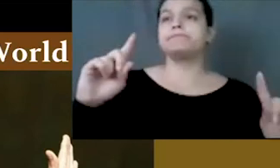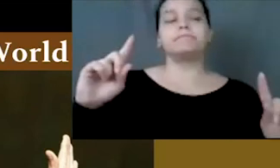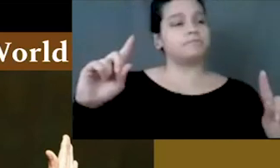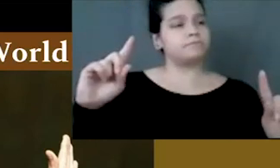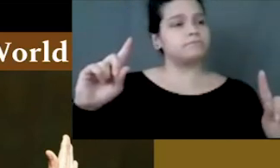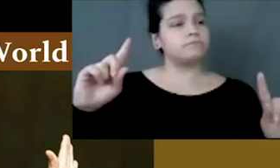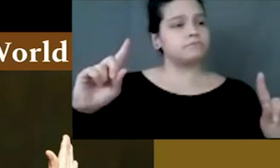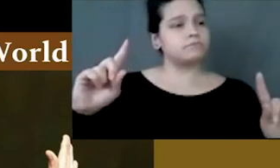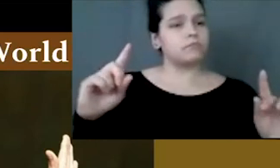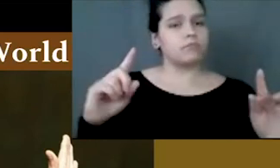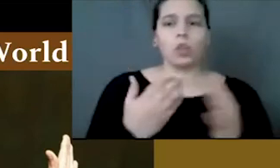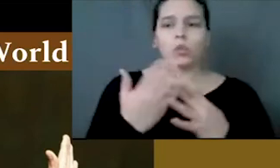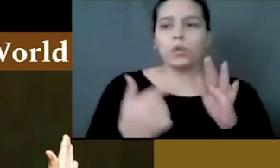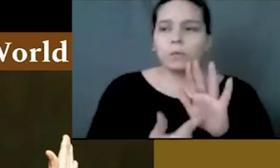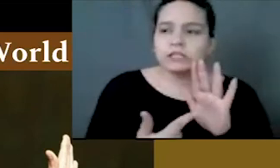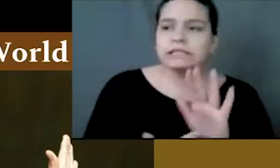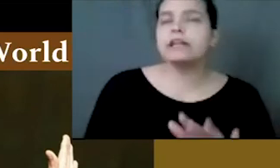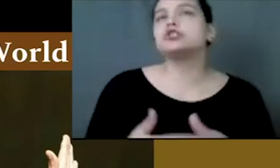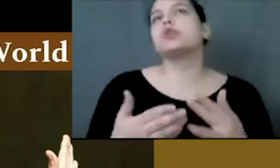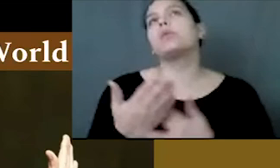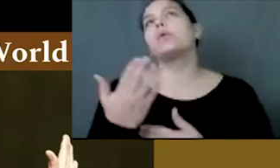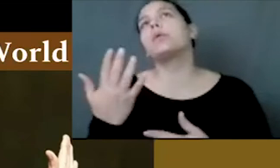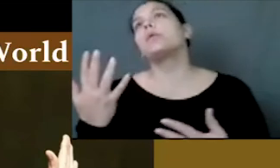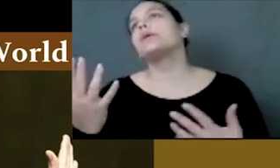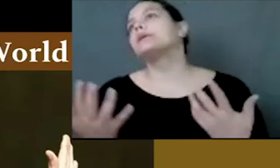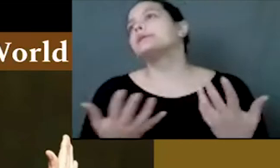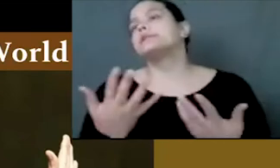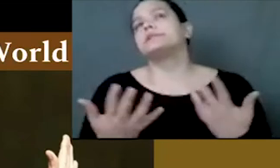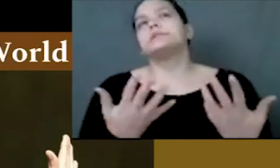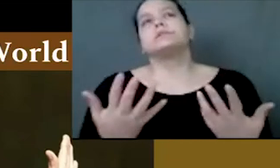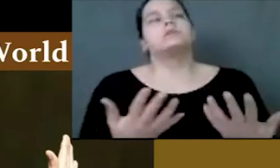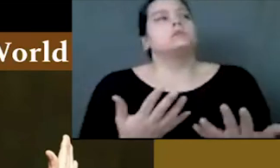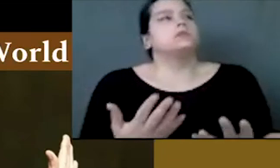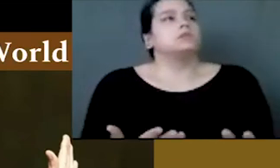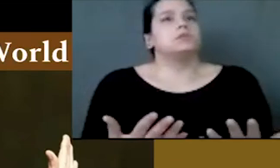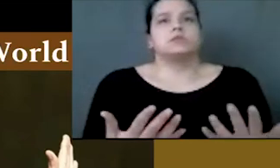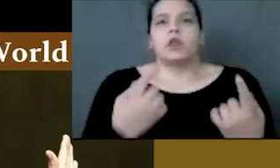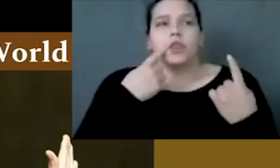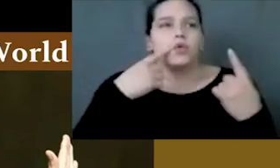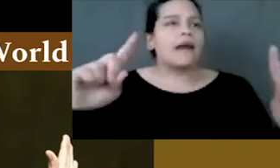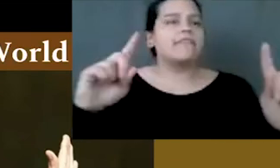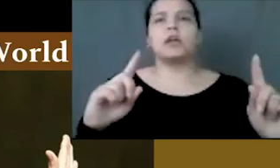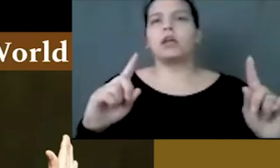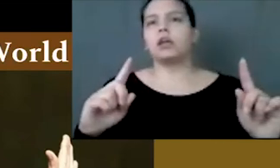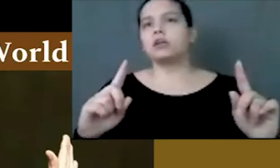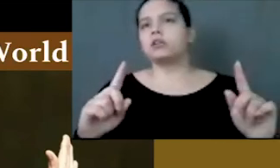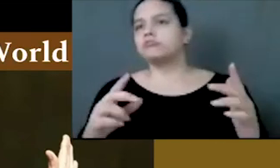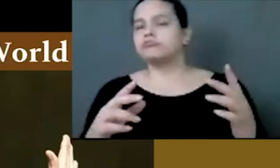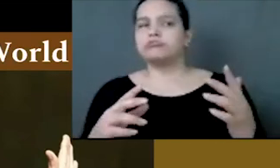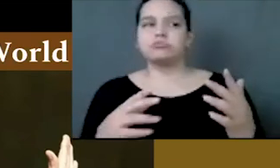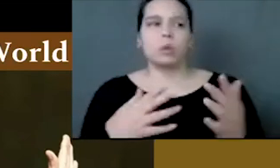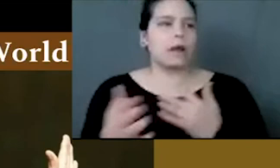coming up on the other side and doing that through representation, through,